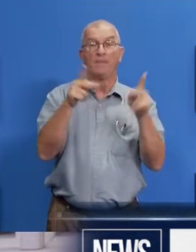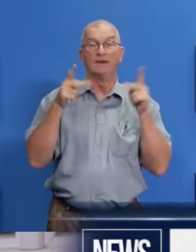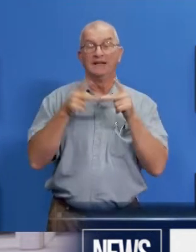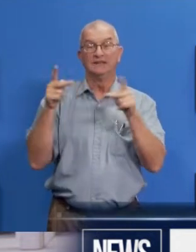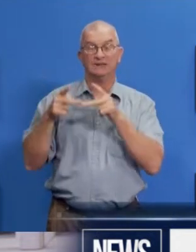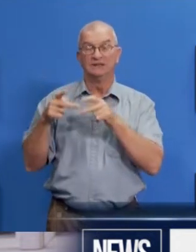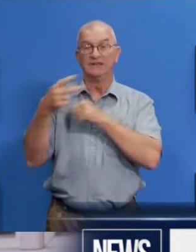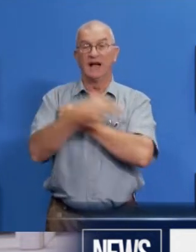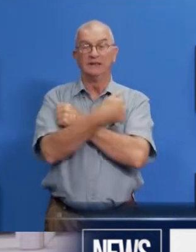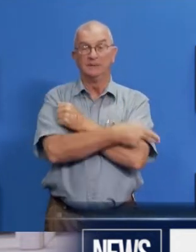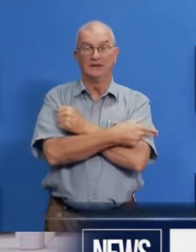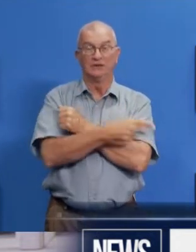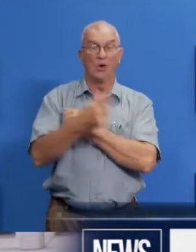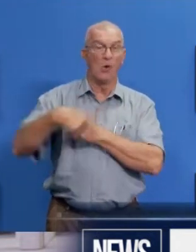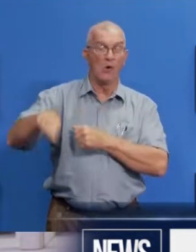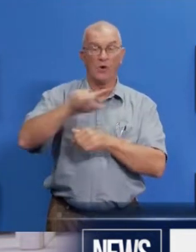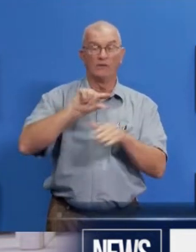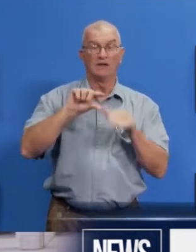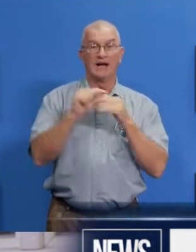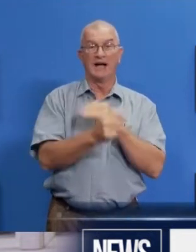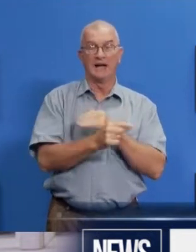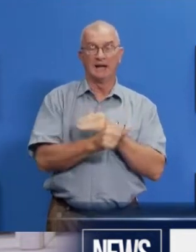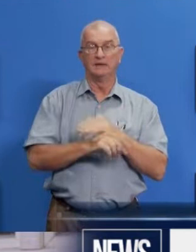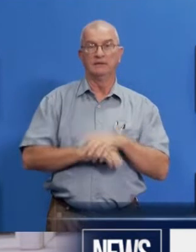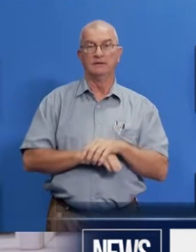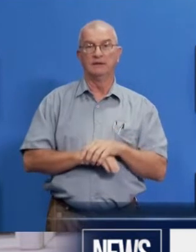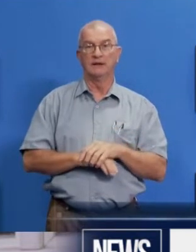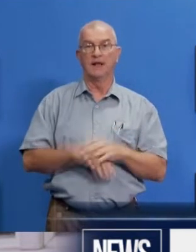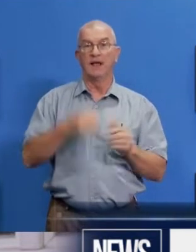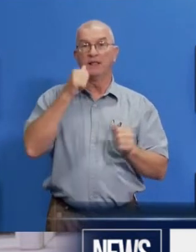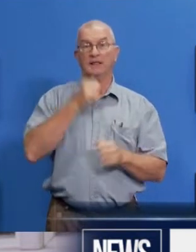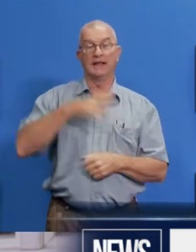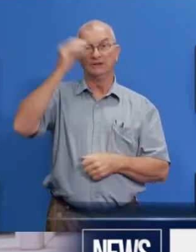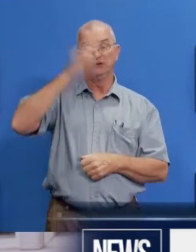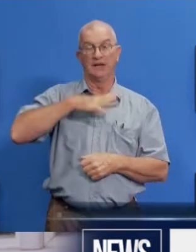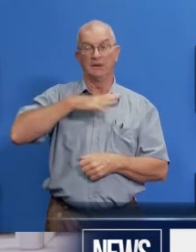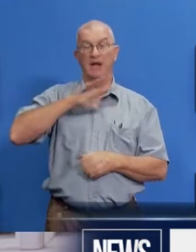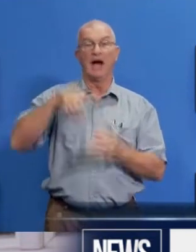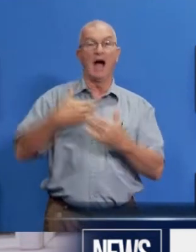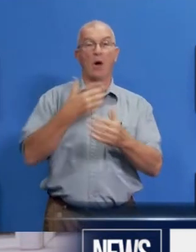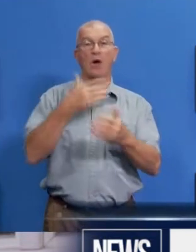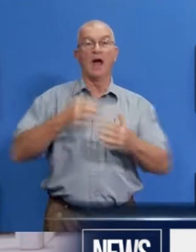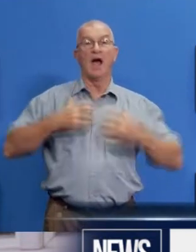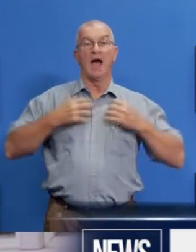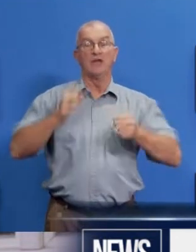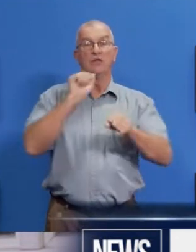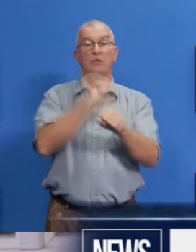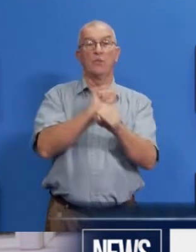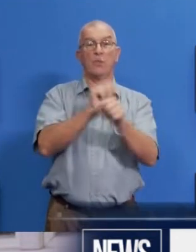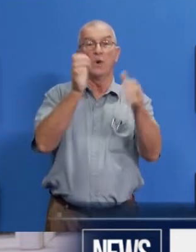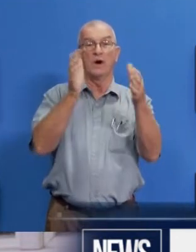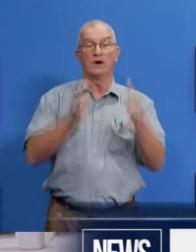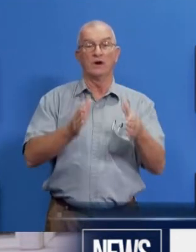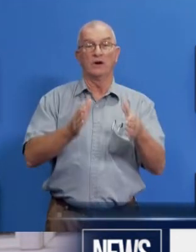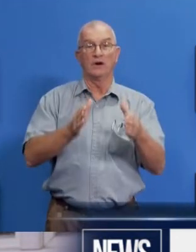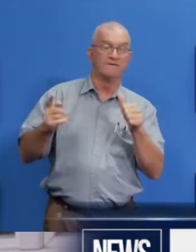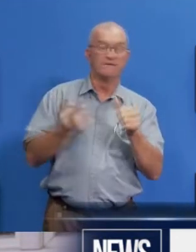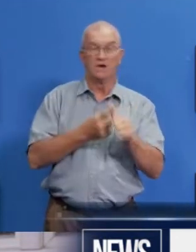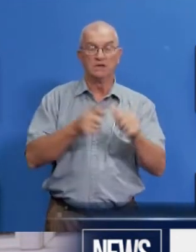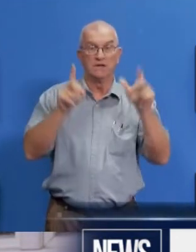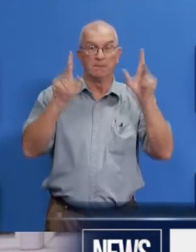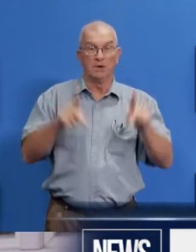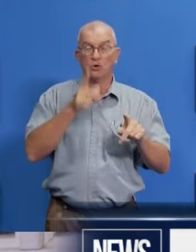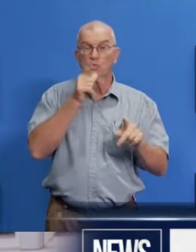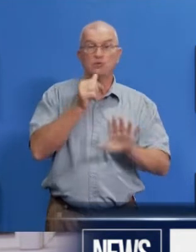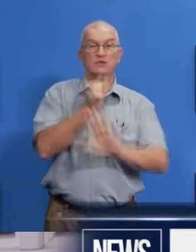Ladies and gentlemen, our health workers are our first line of defense,